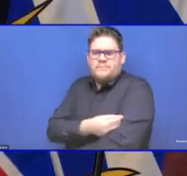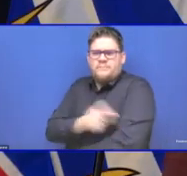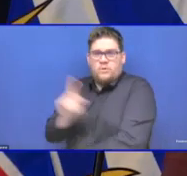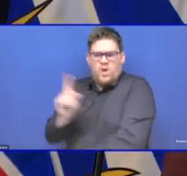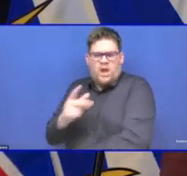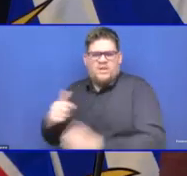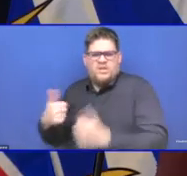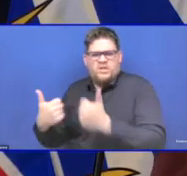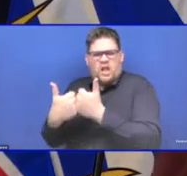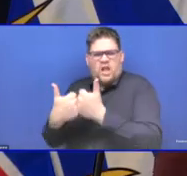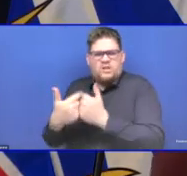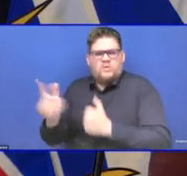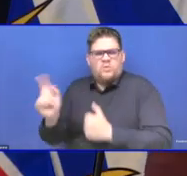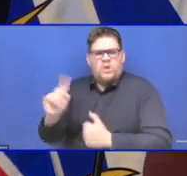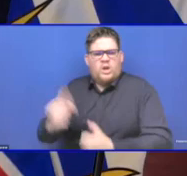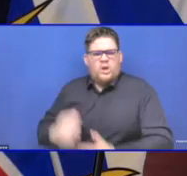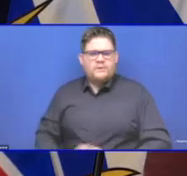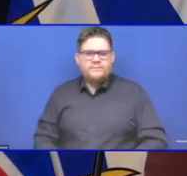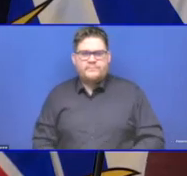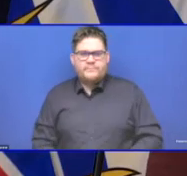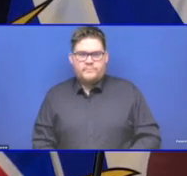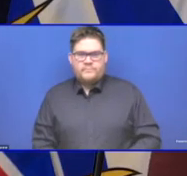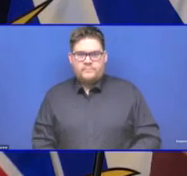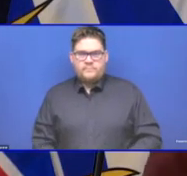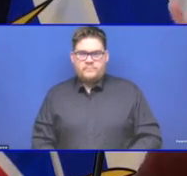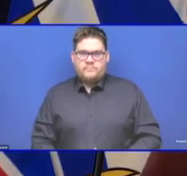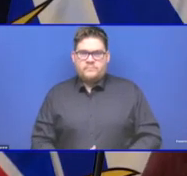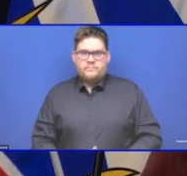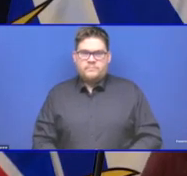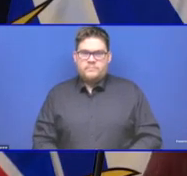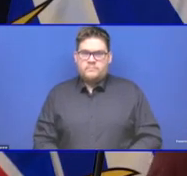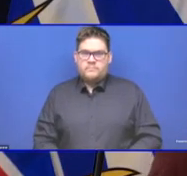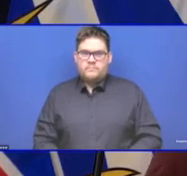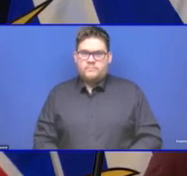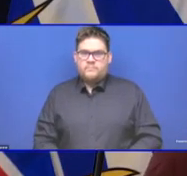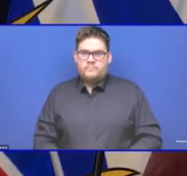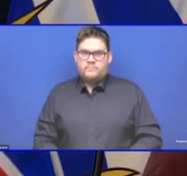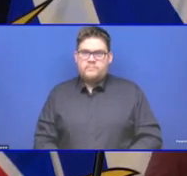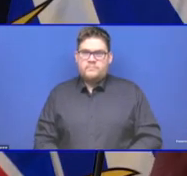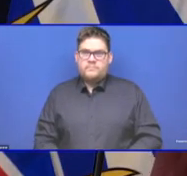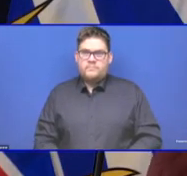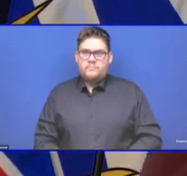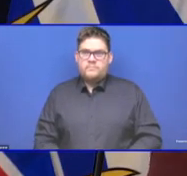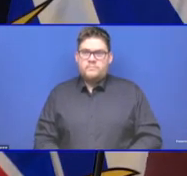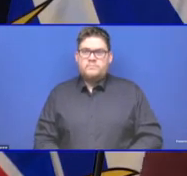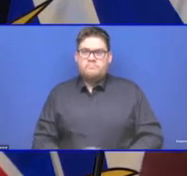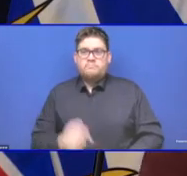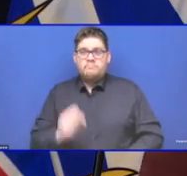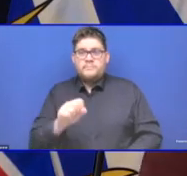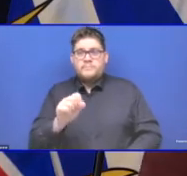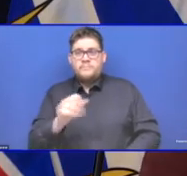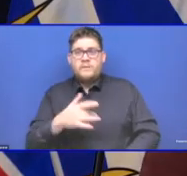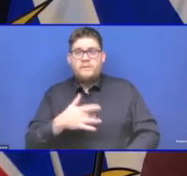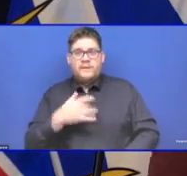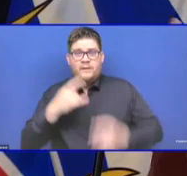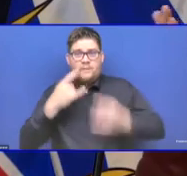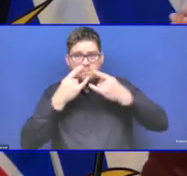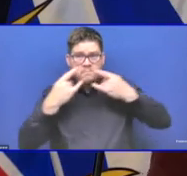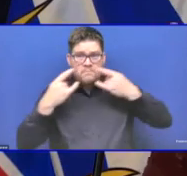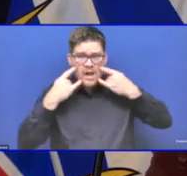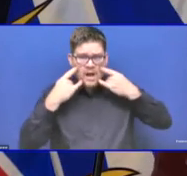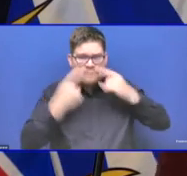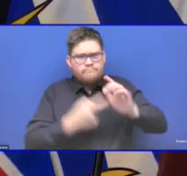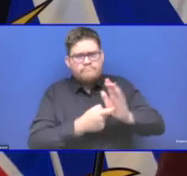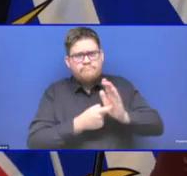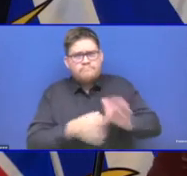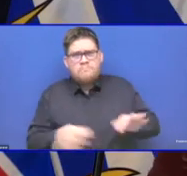board. But if you notice, we've broken it down by 5-8 and then the 9-11. So those are the two age groups of school-age